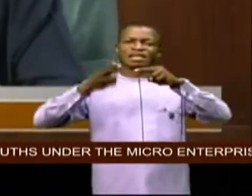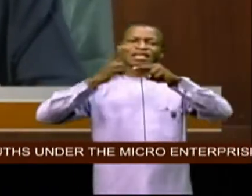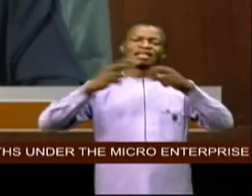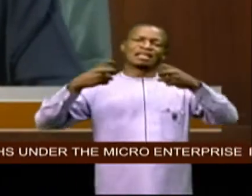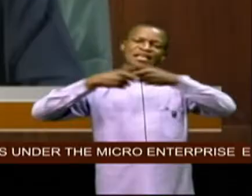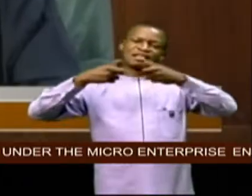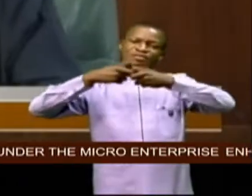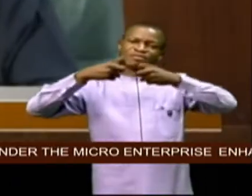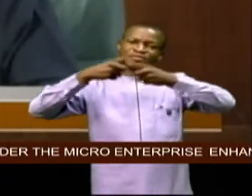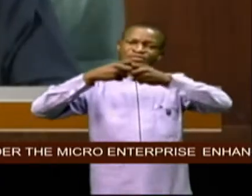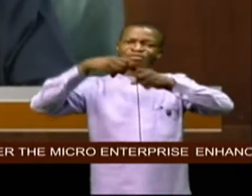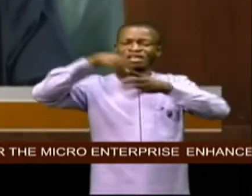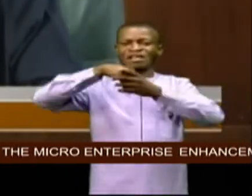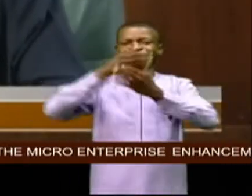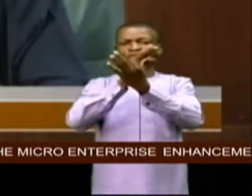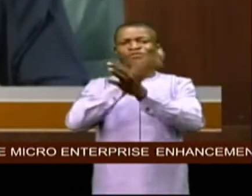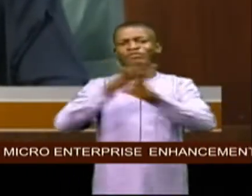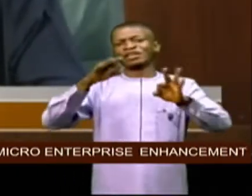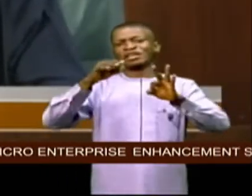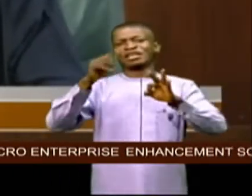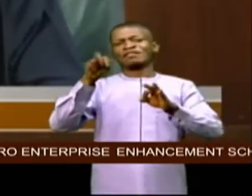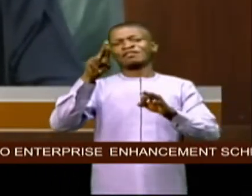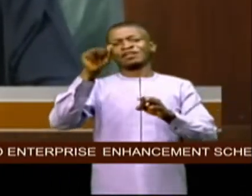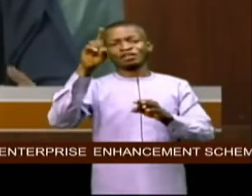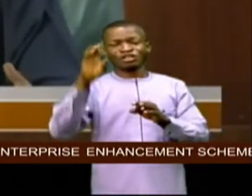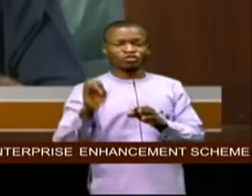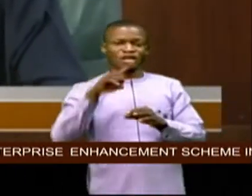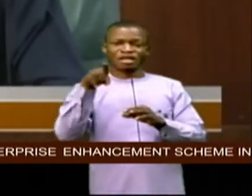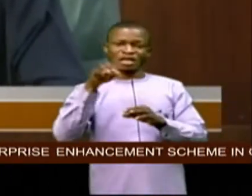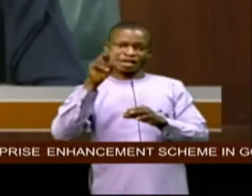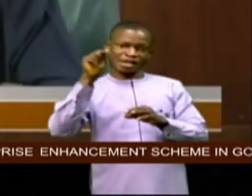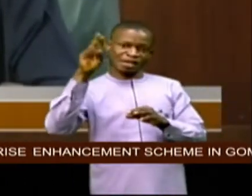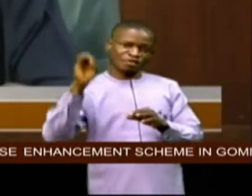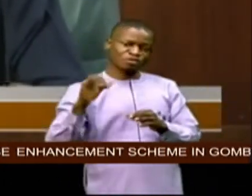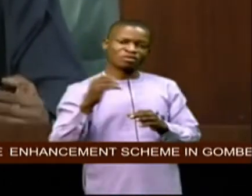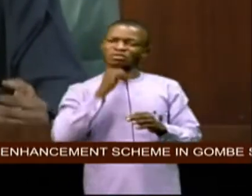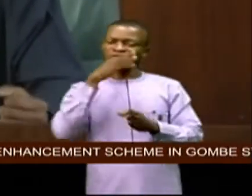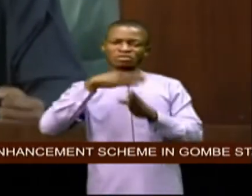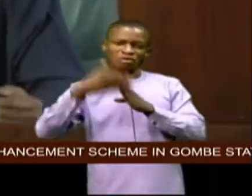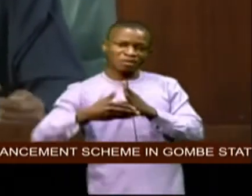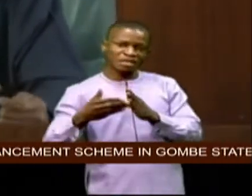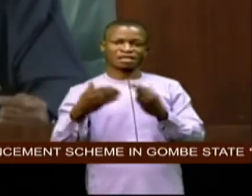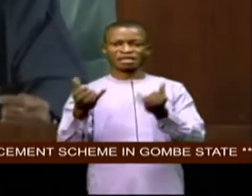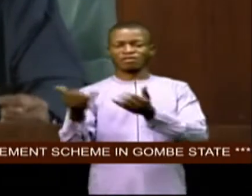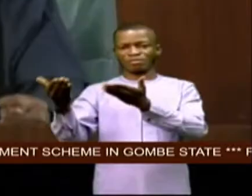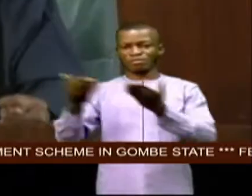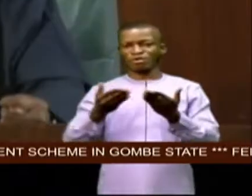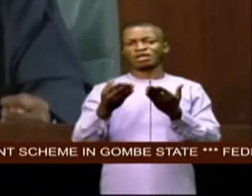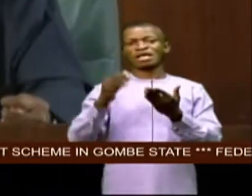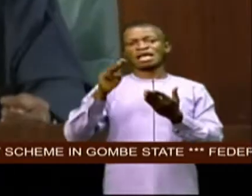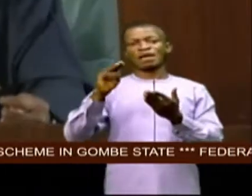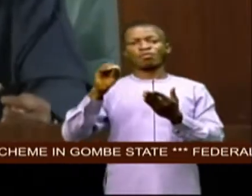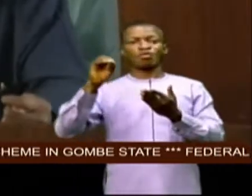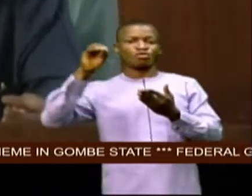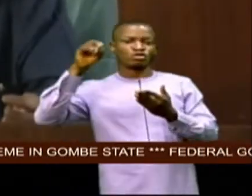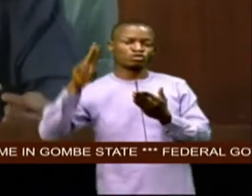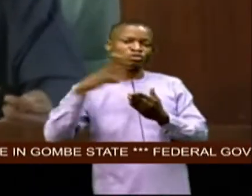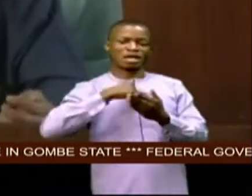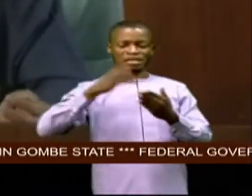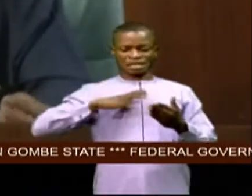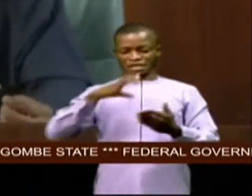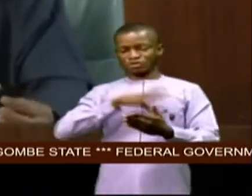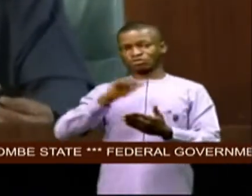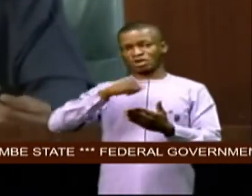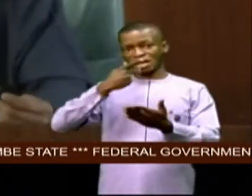facilities in the free trade zone area and uh it was not completed so we brought a memo and uh council approved